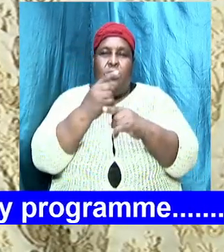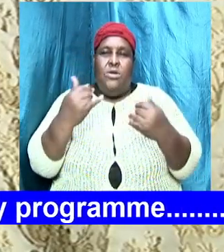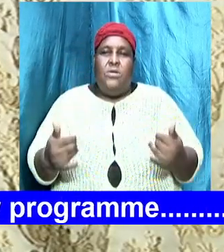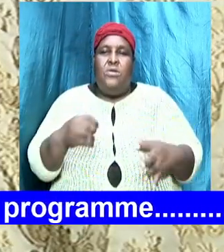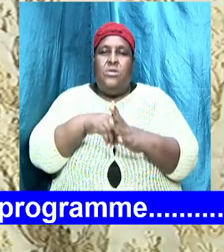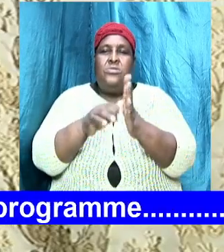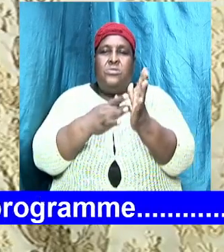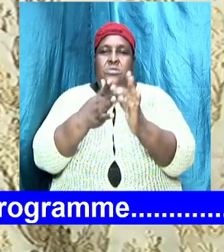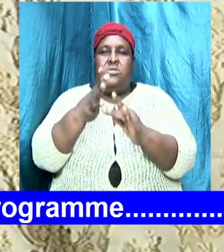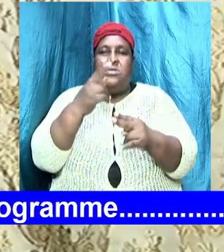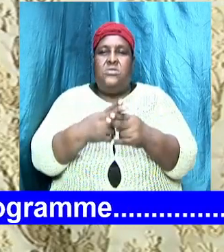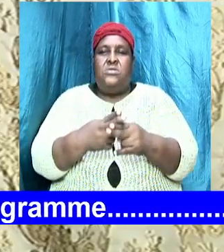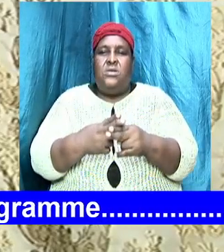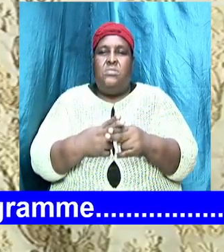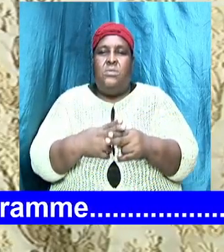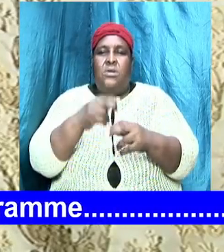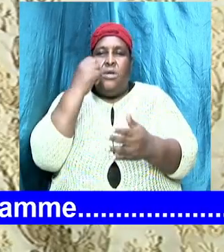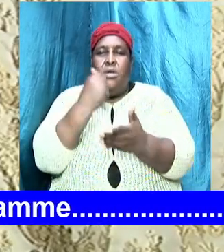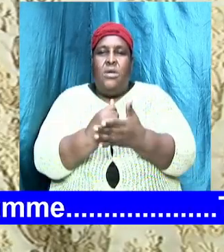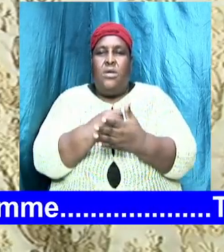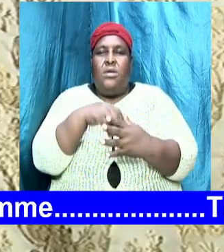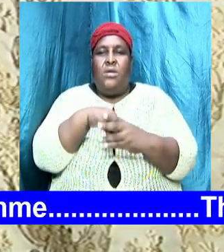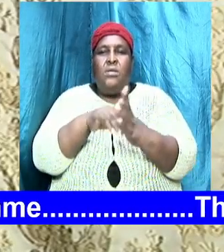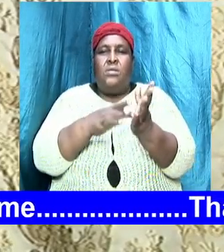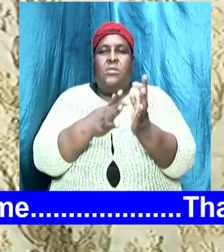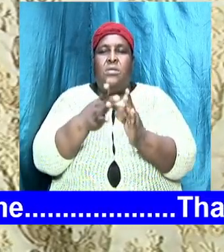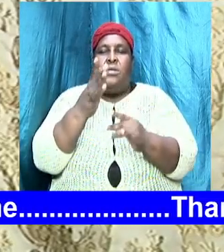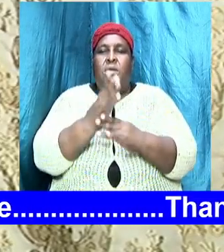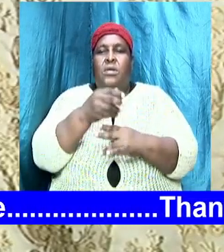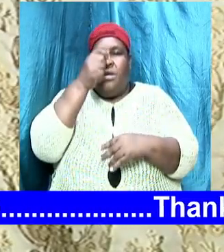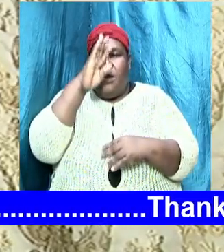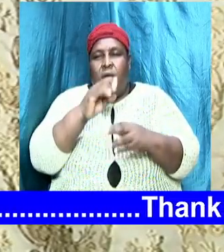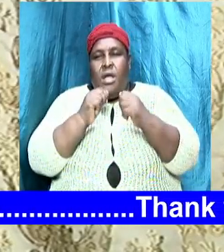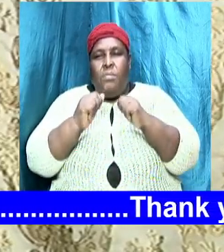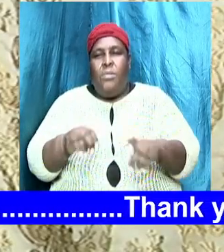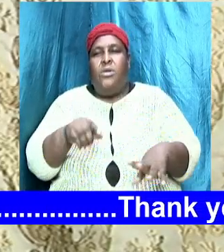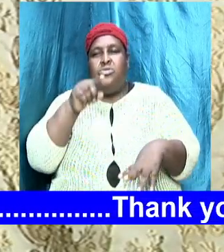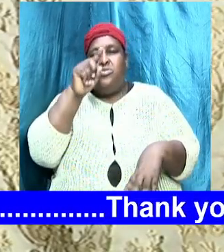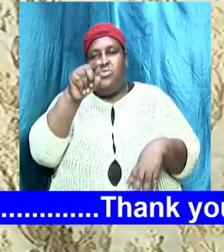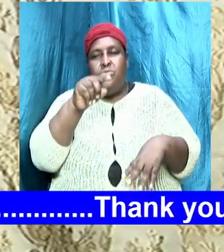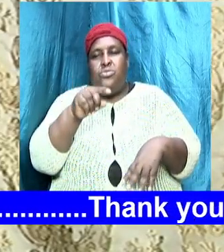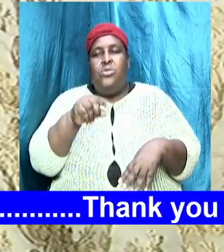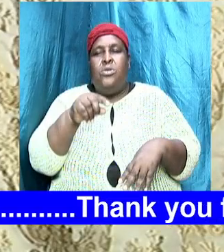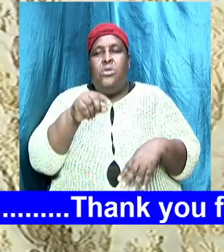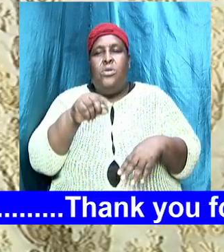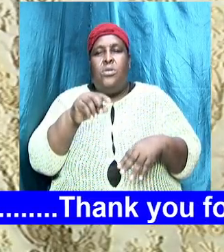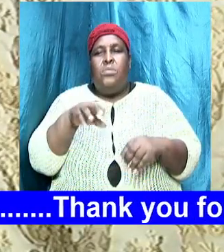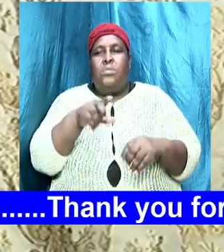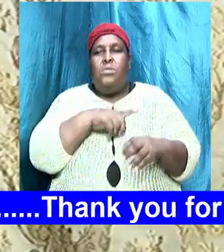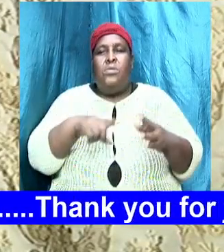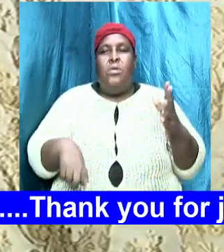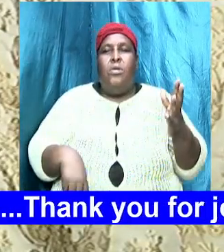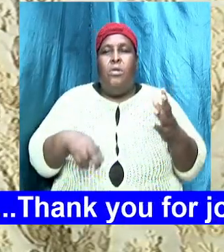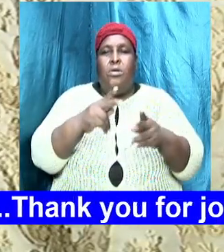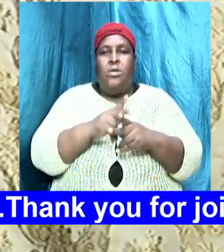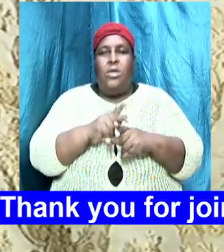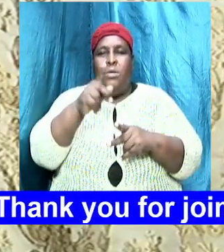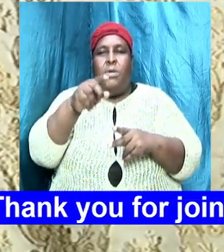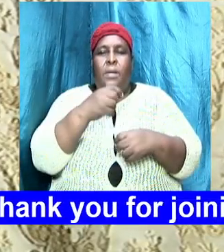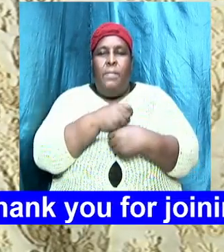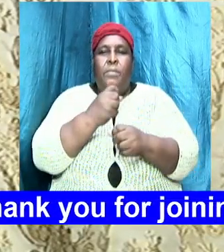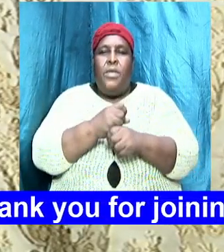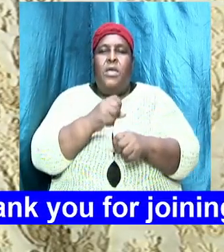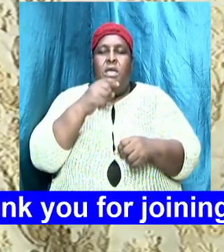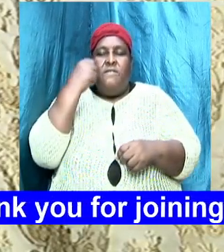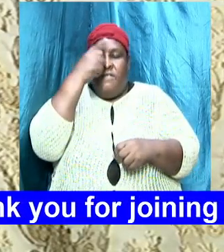Jesus name amen in Jesus name God bless you God bless you may the Lord keep you may the Lord make his face to